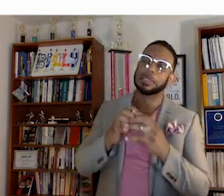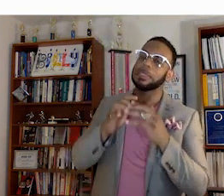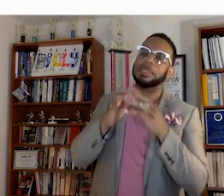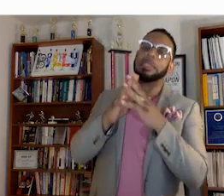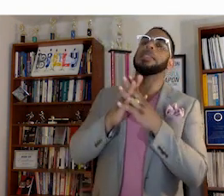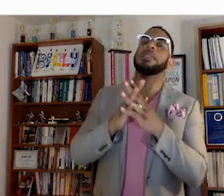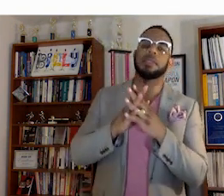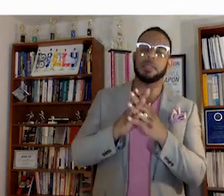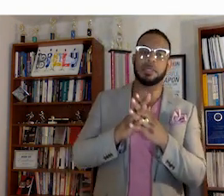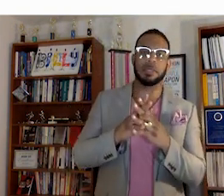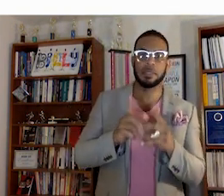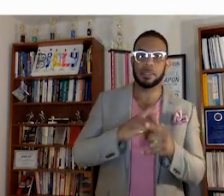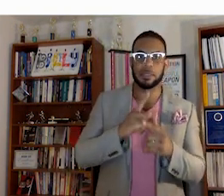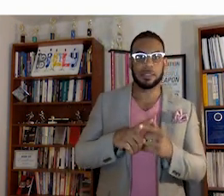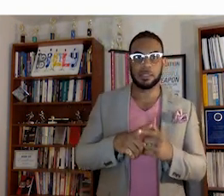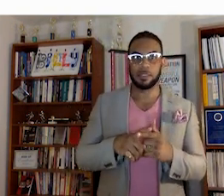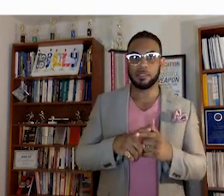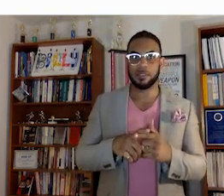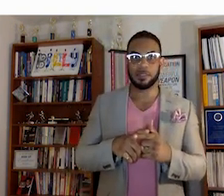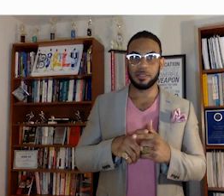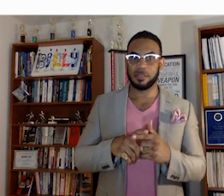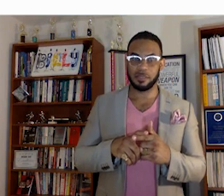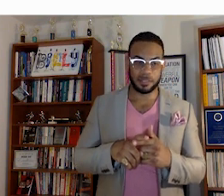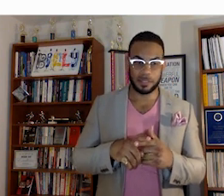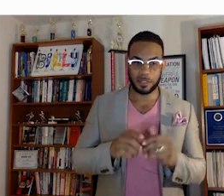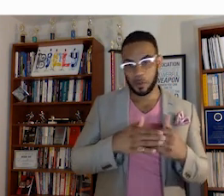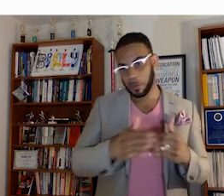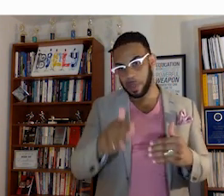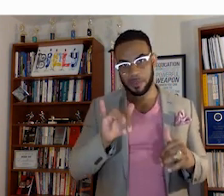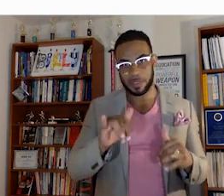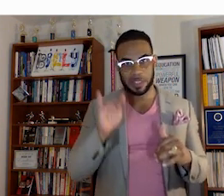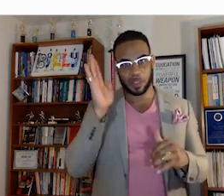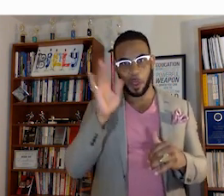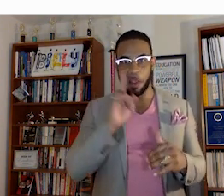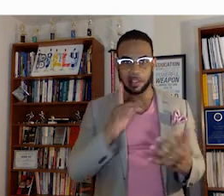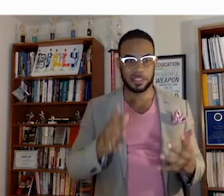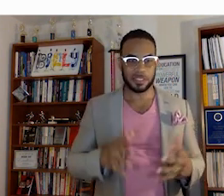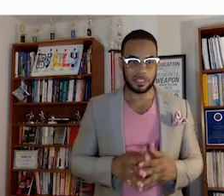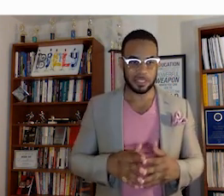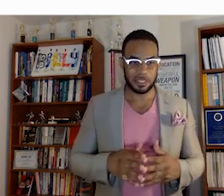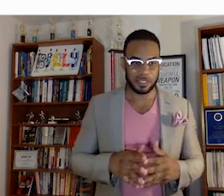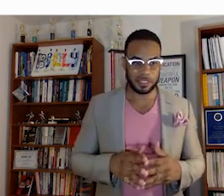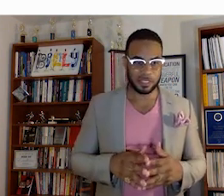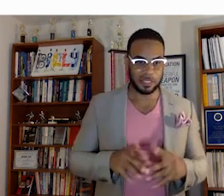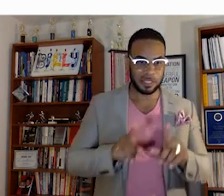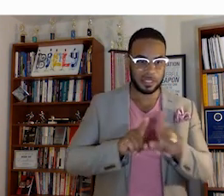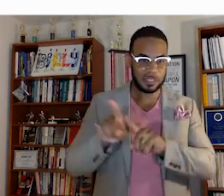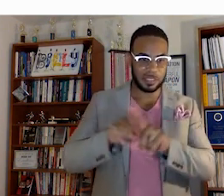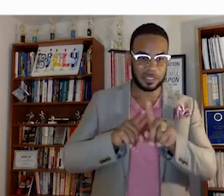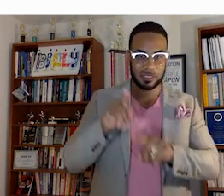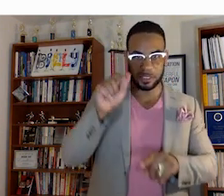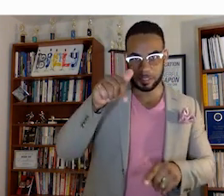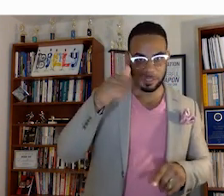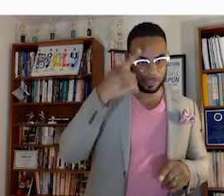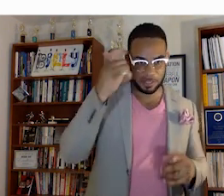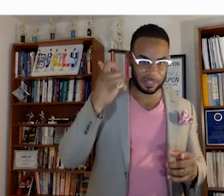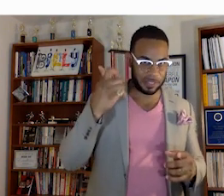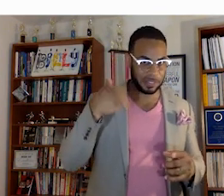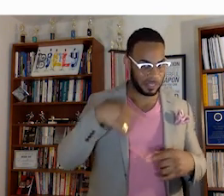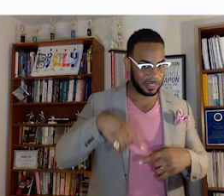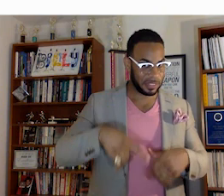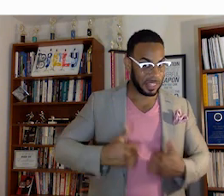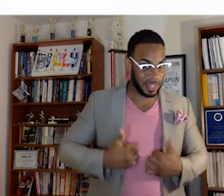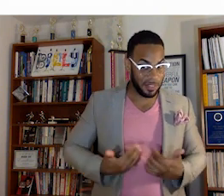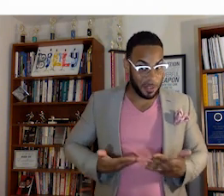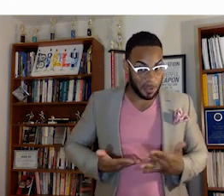to. And the remainder of this talk is an asterisk because we're living